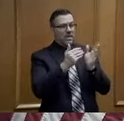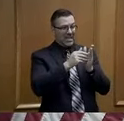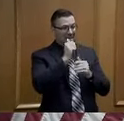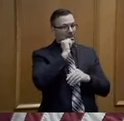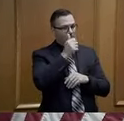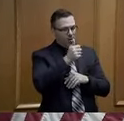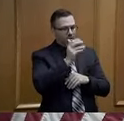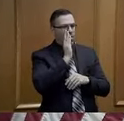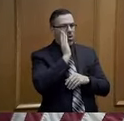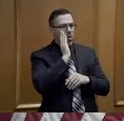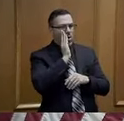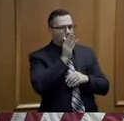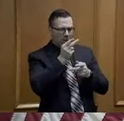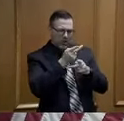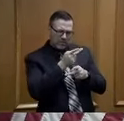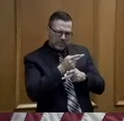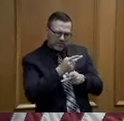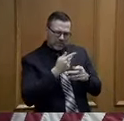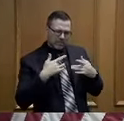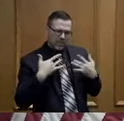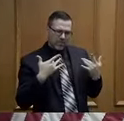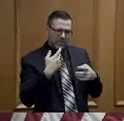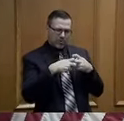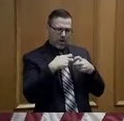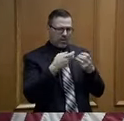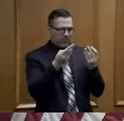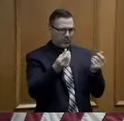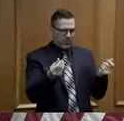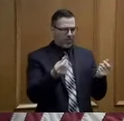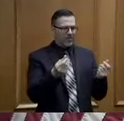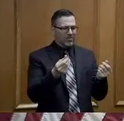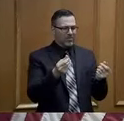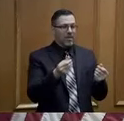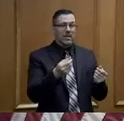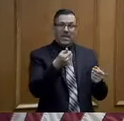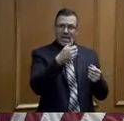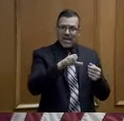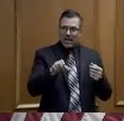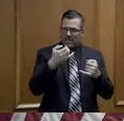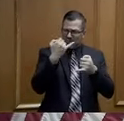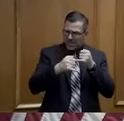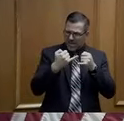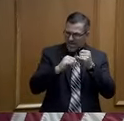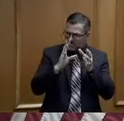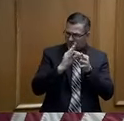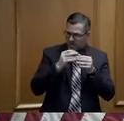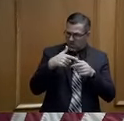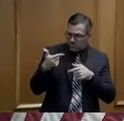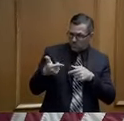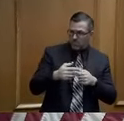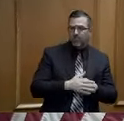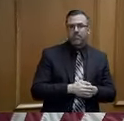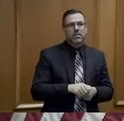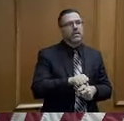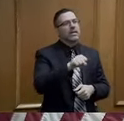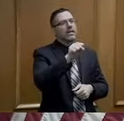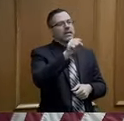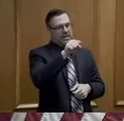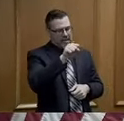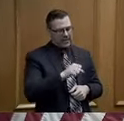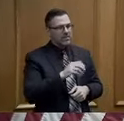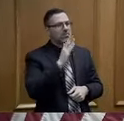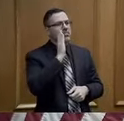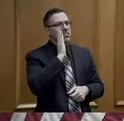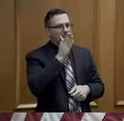out some of these technical difficulties. In the meantime, the governor, do you want to give a closing statement? No, I'll let – yes, I'll just wrap up by saying